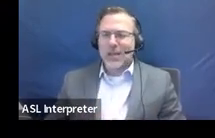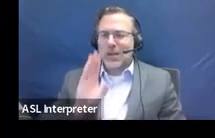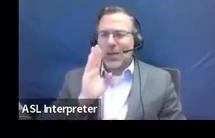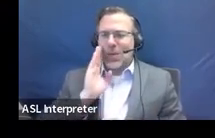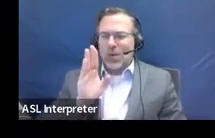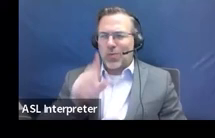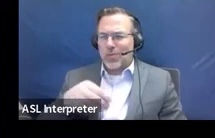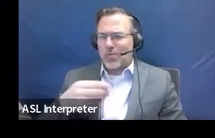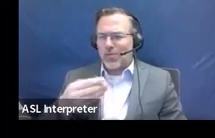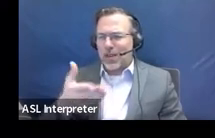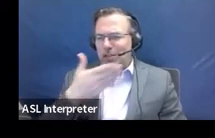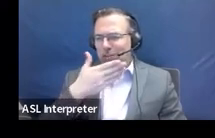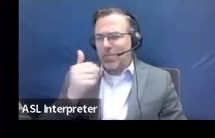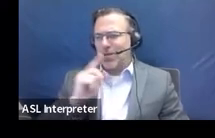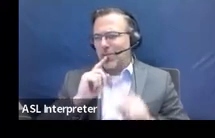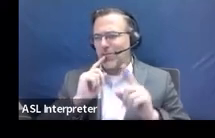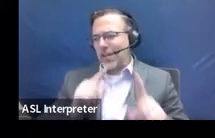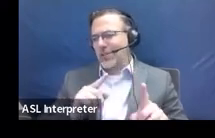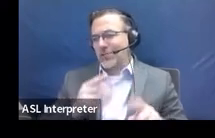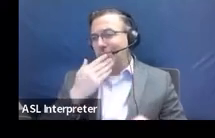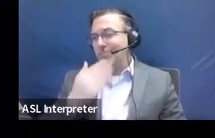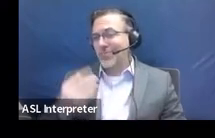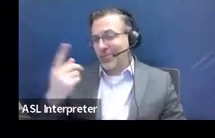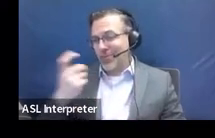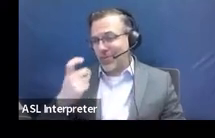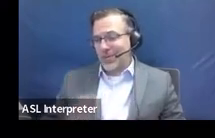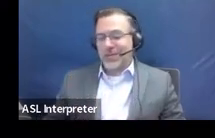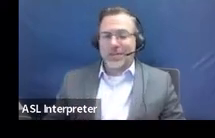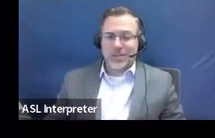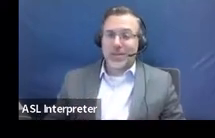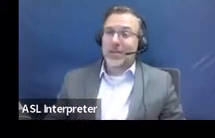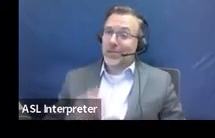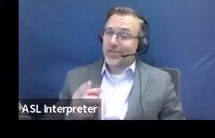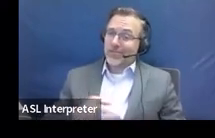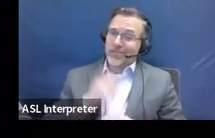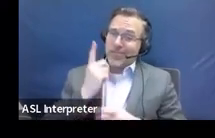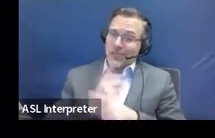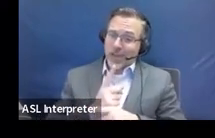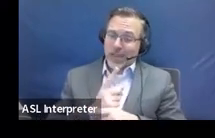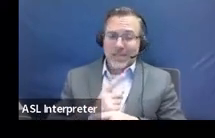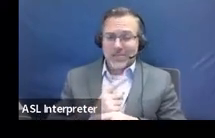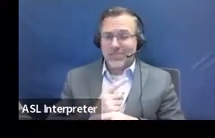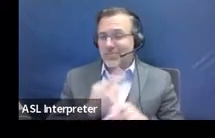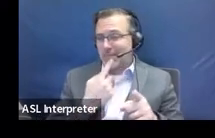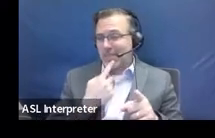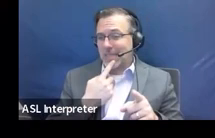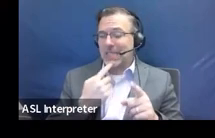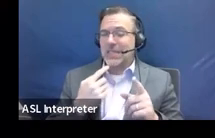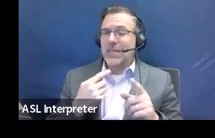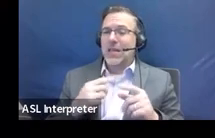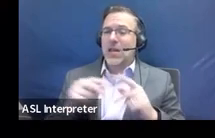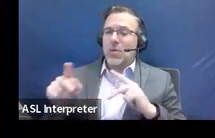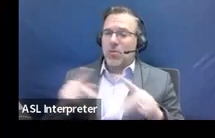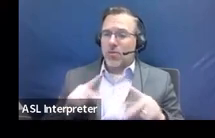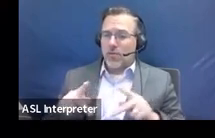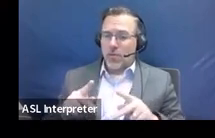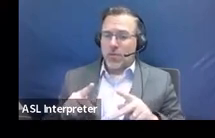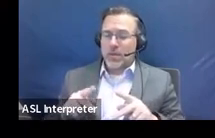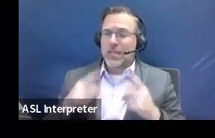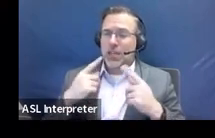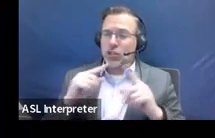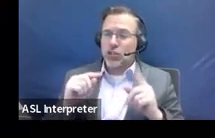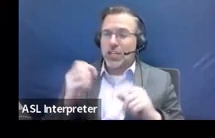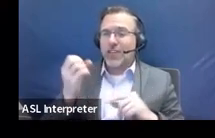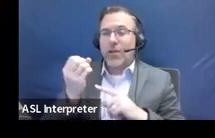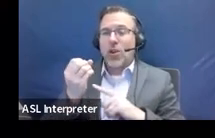answer, then that is a very good question. Because you're right, it does say performance, achievement, or both. And if